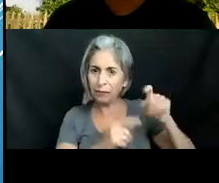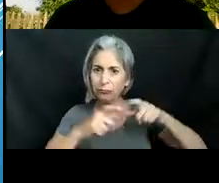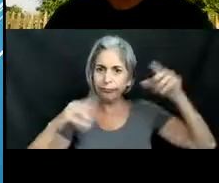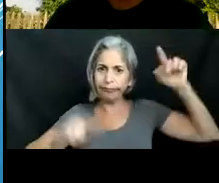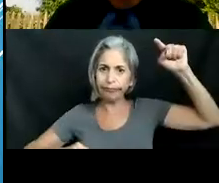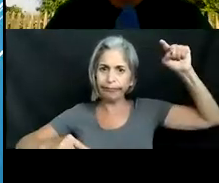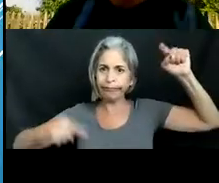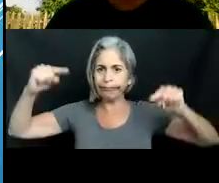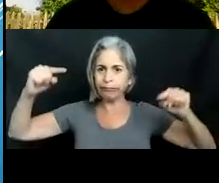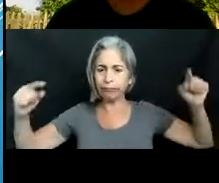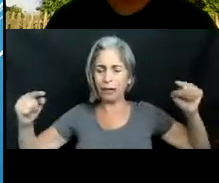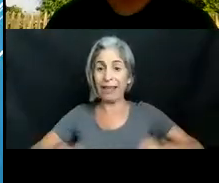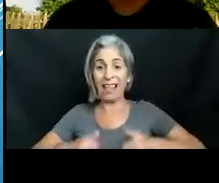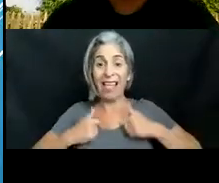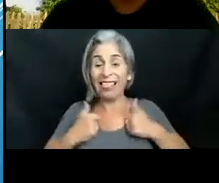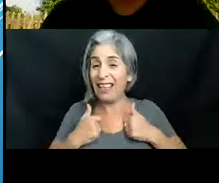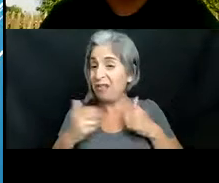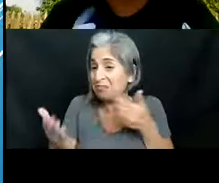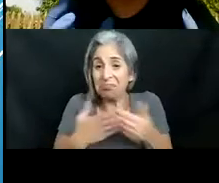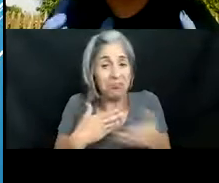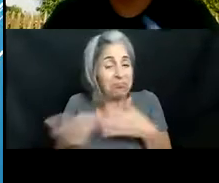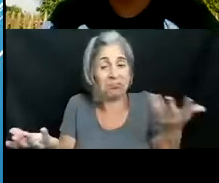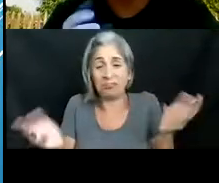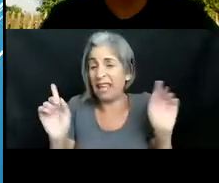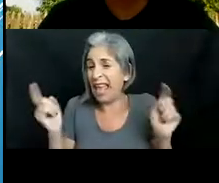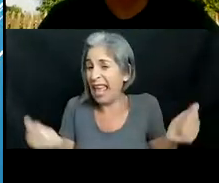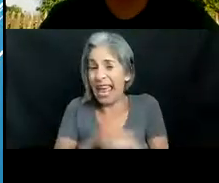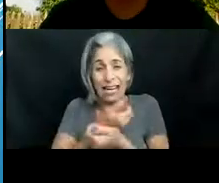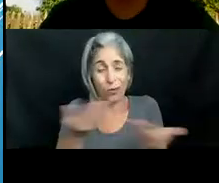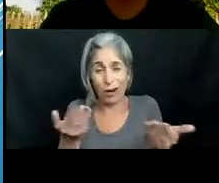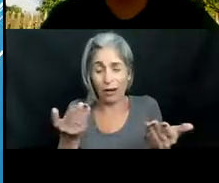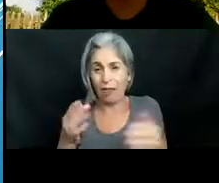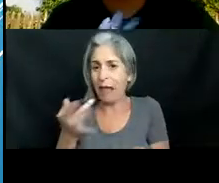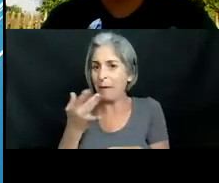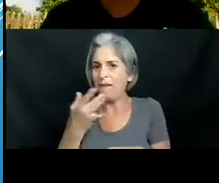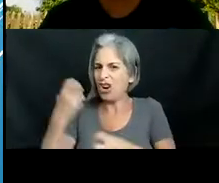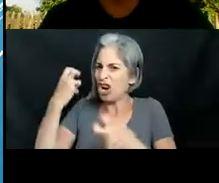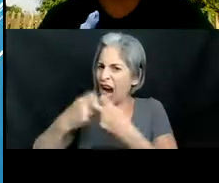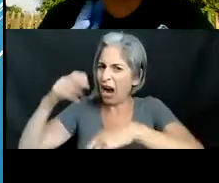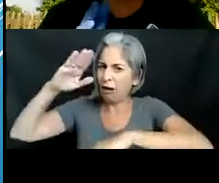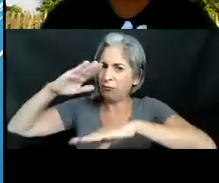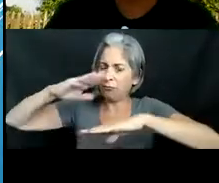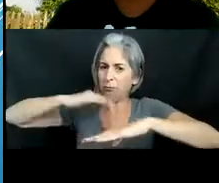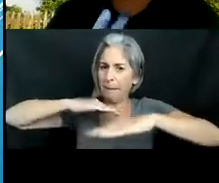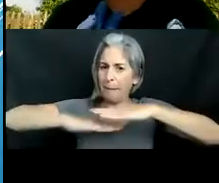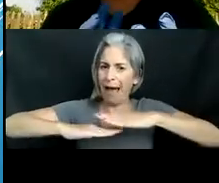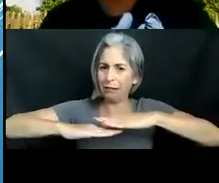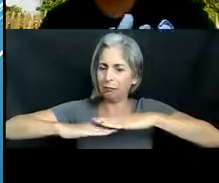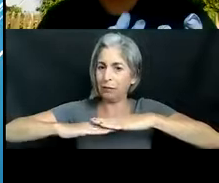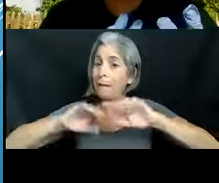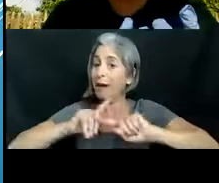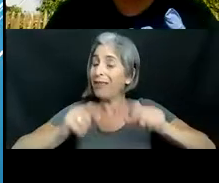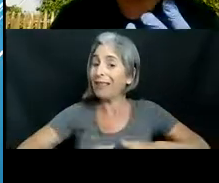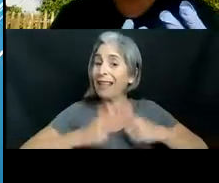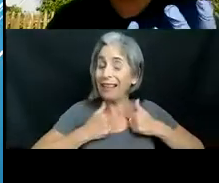they can live basically anywhere um they prefer hard bottom environments but they can survive in mangroves in